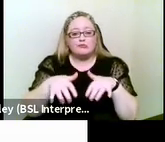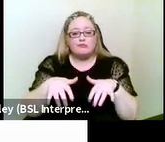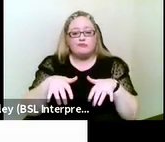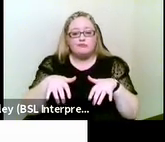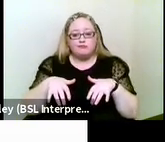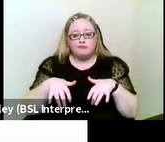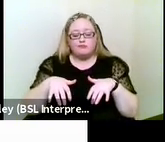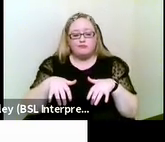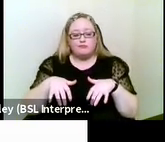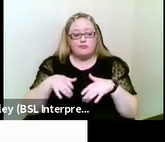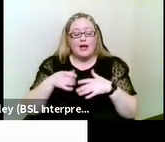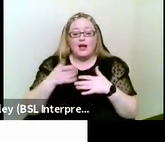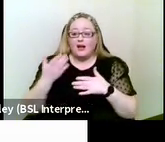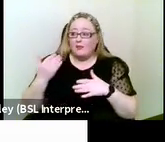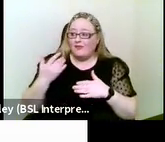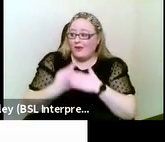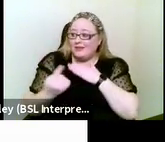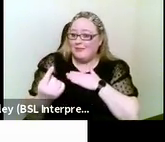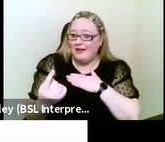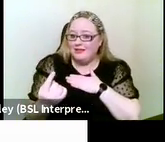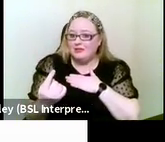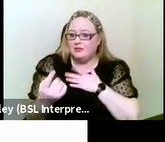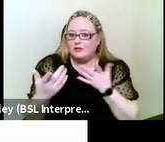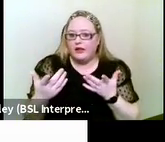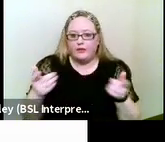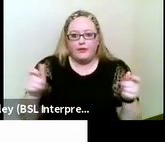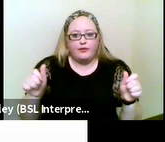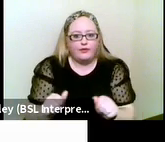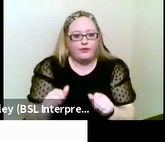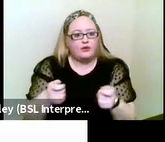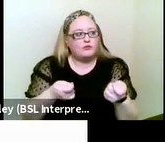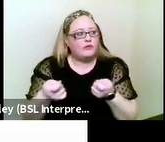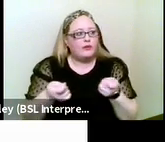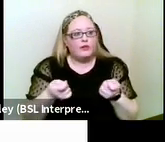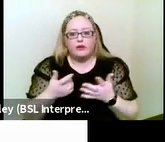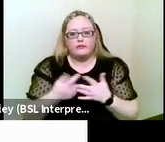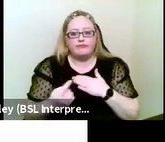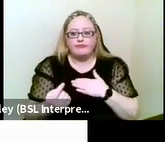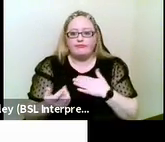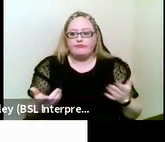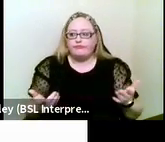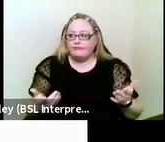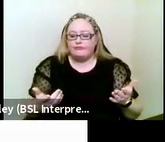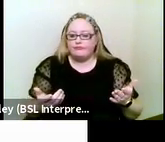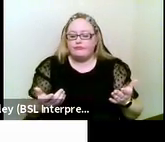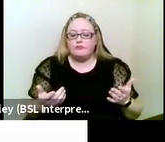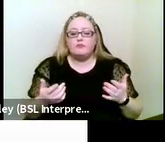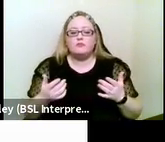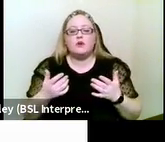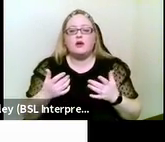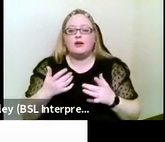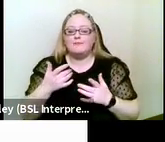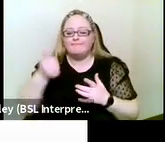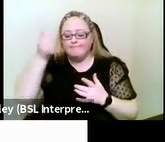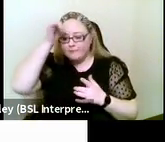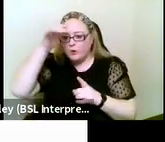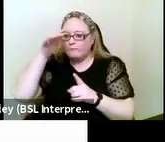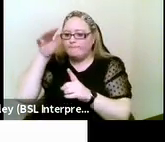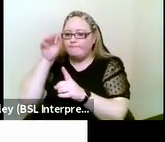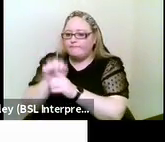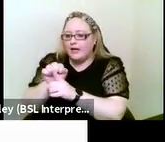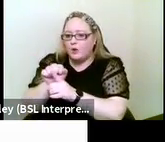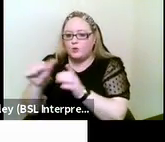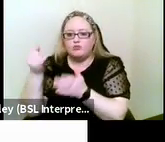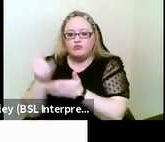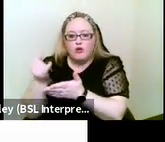and loss of independence and control. We know evidence of misdiagnosis and inappropriate treatment there. I'm thinking